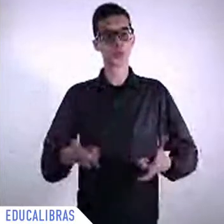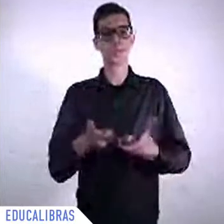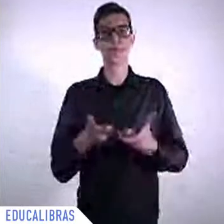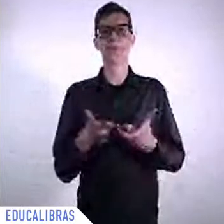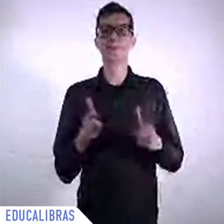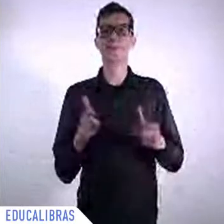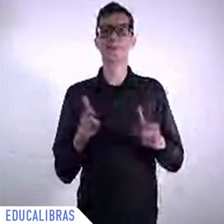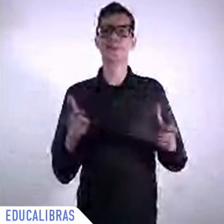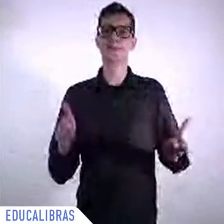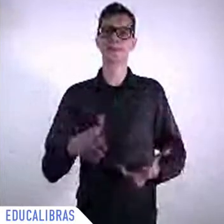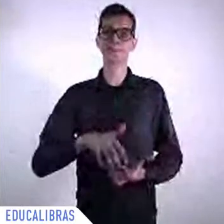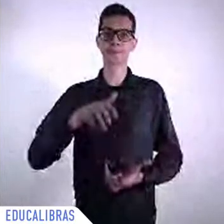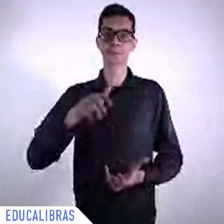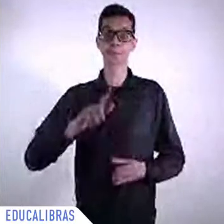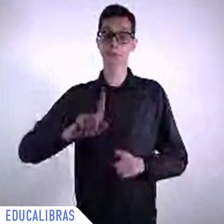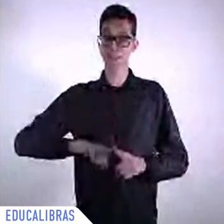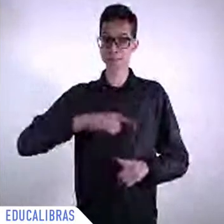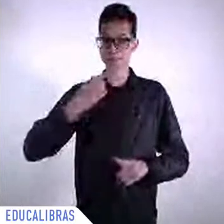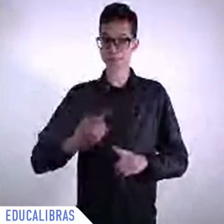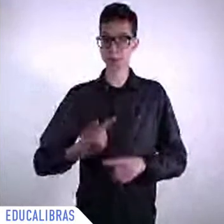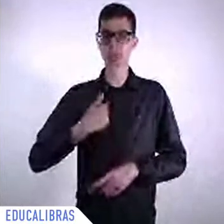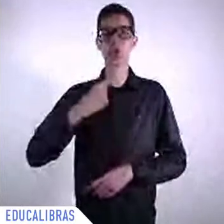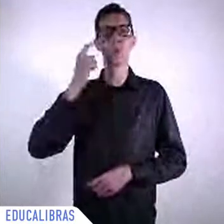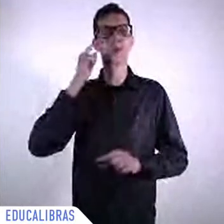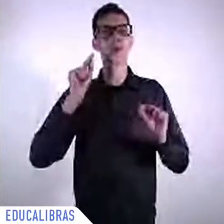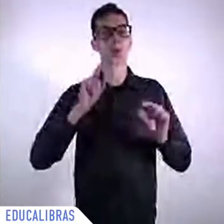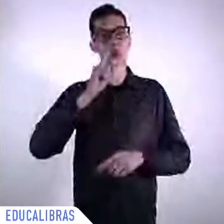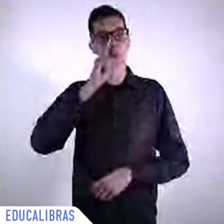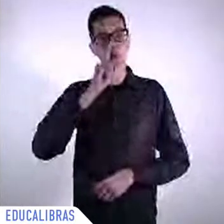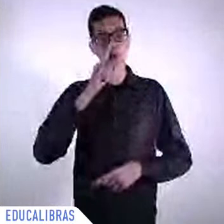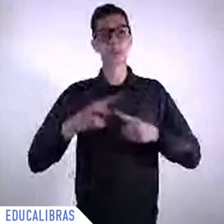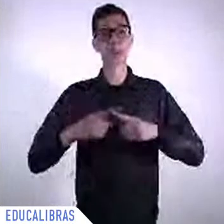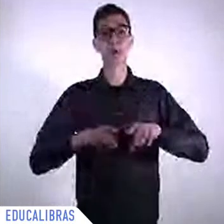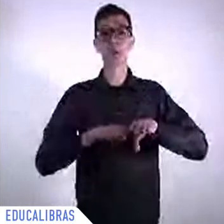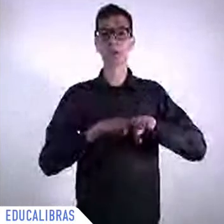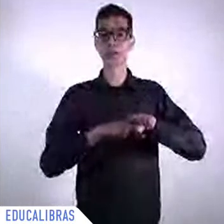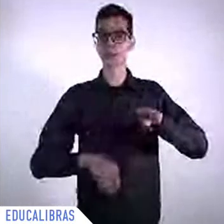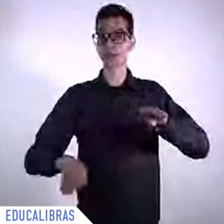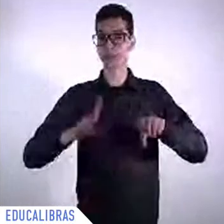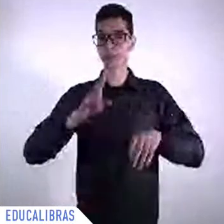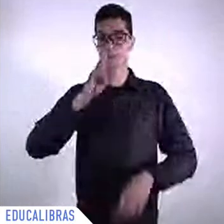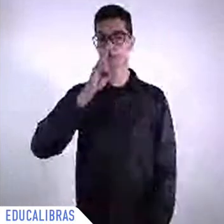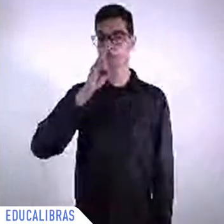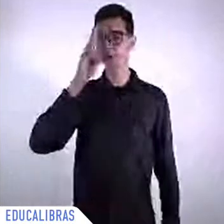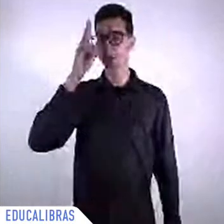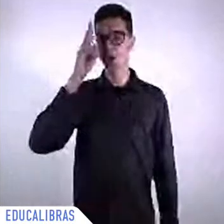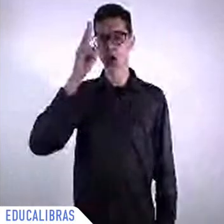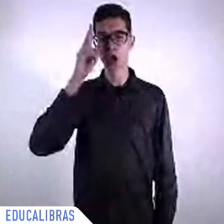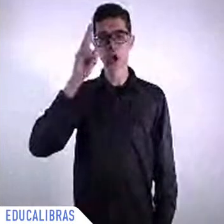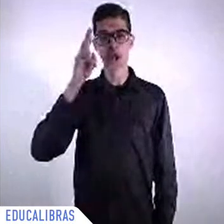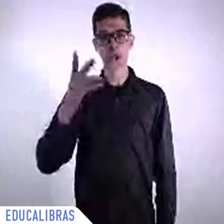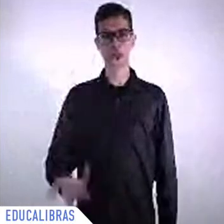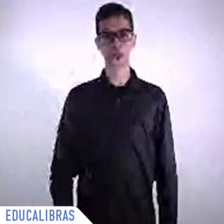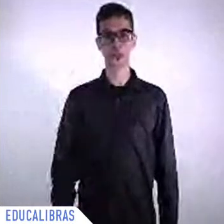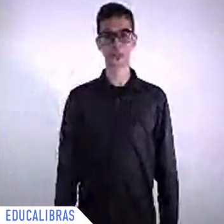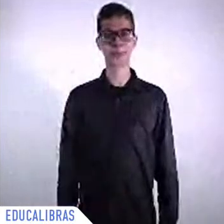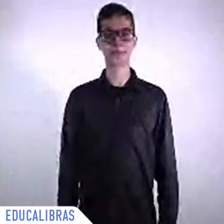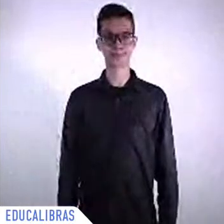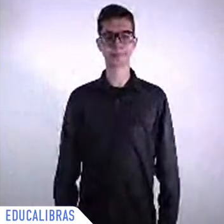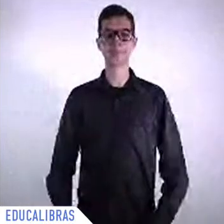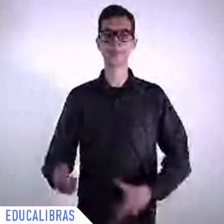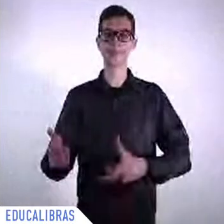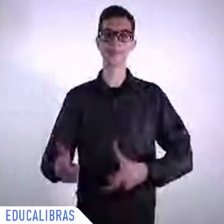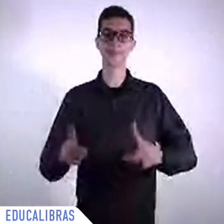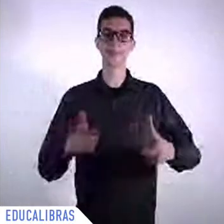if we do not create these learning spaces these learning environments I'm not of course